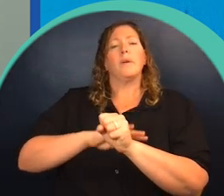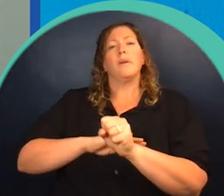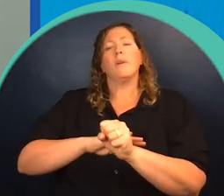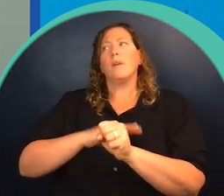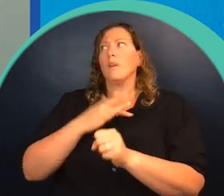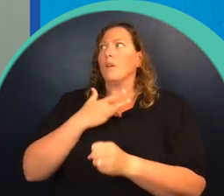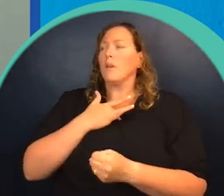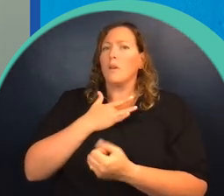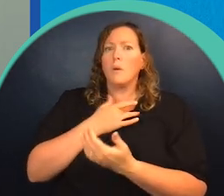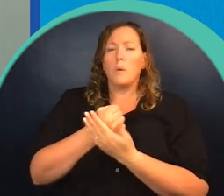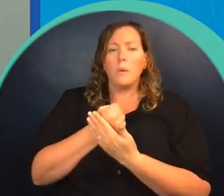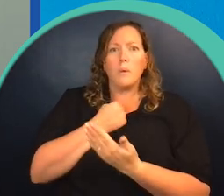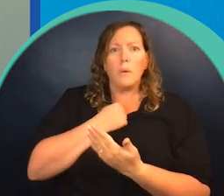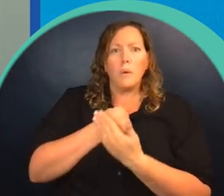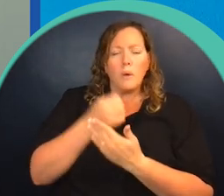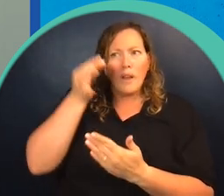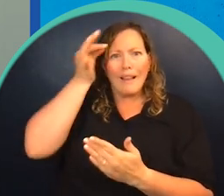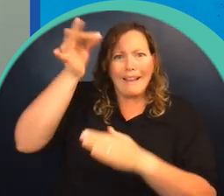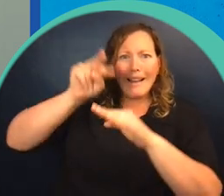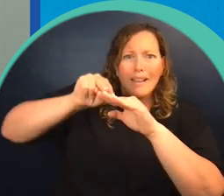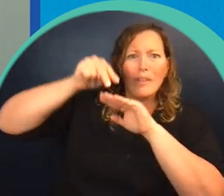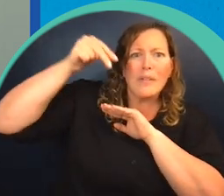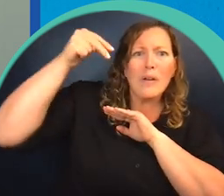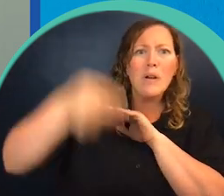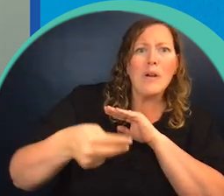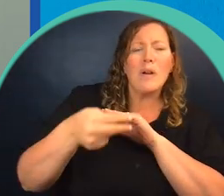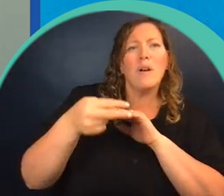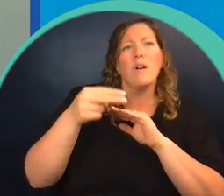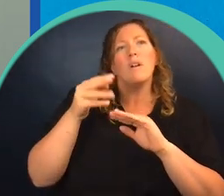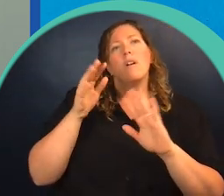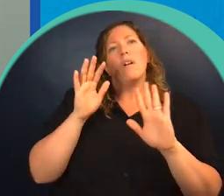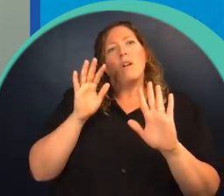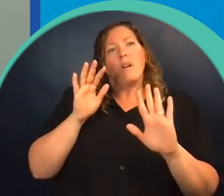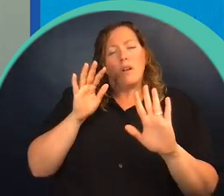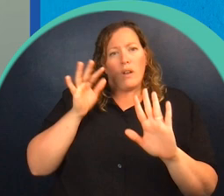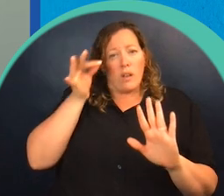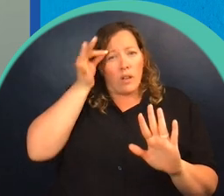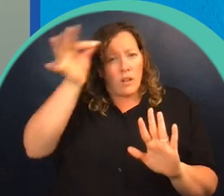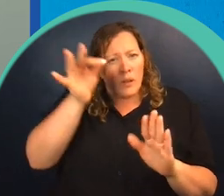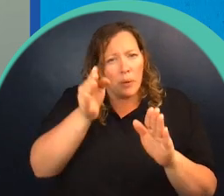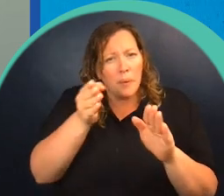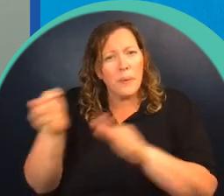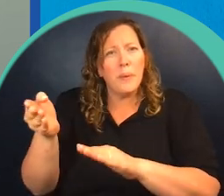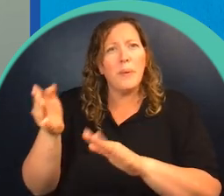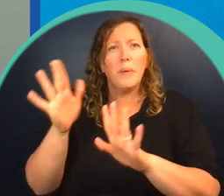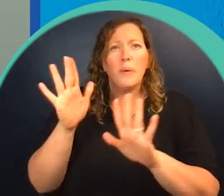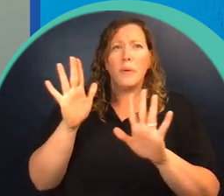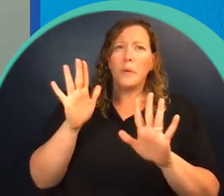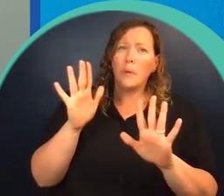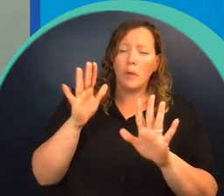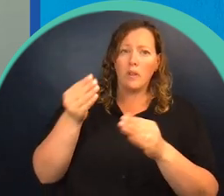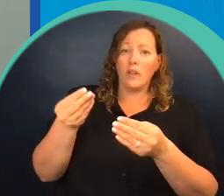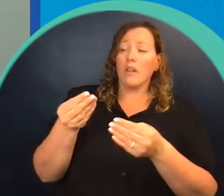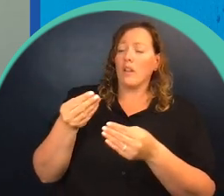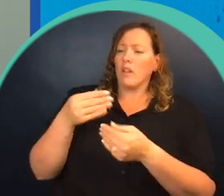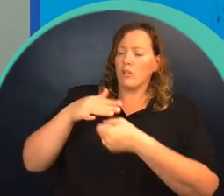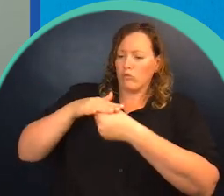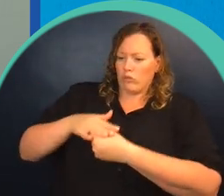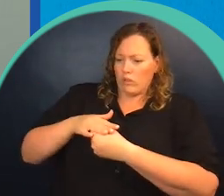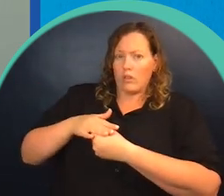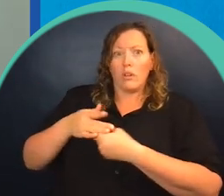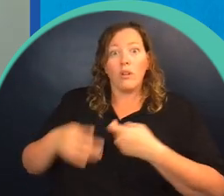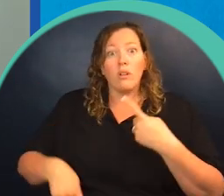edge. Thinking about it again had my heart racing. Krista's near-death experience had been stressful